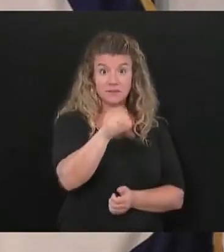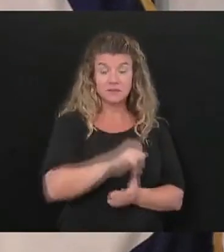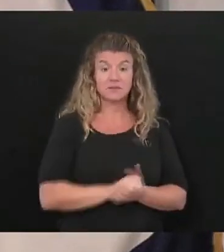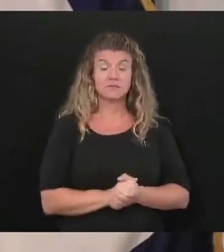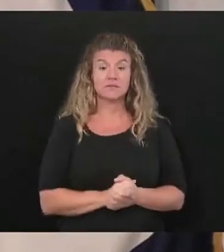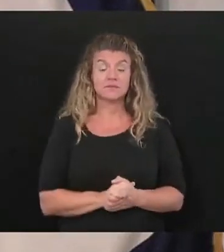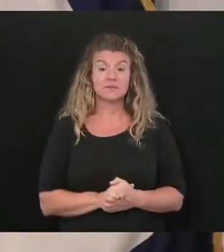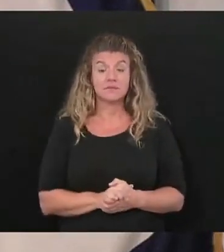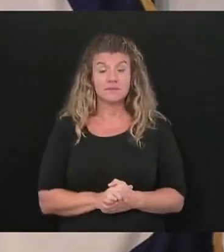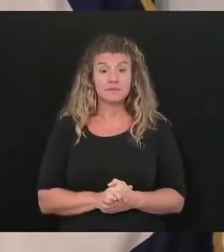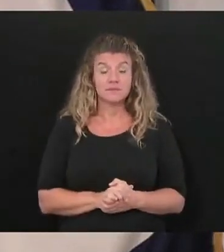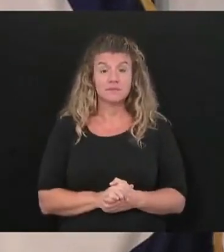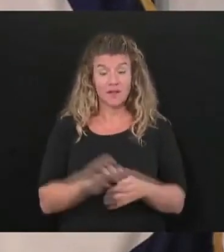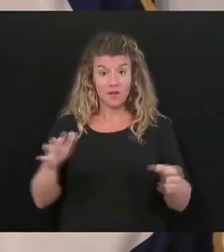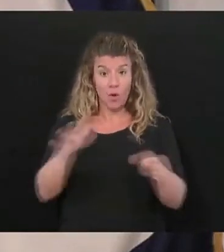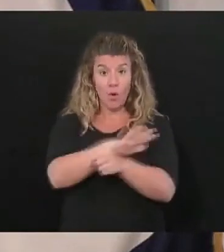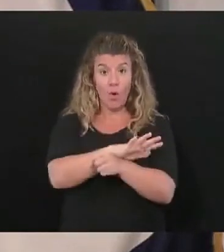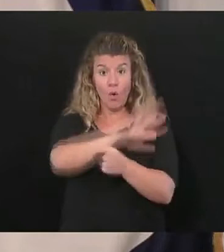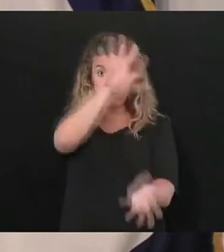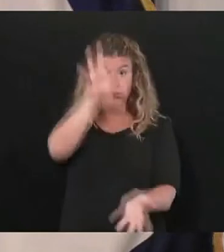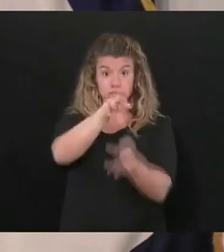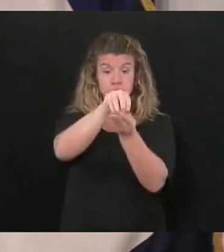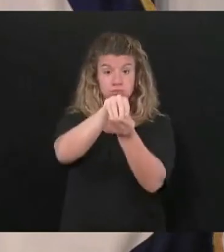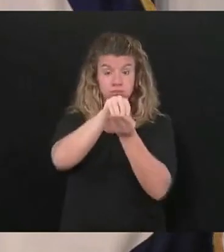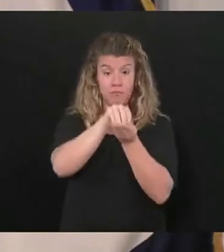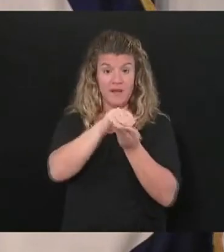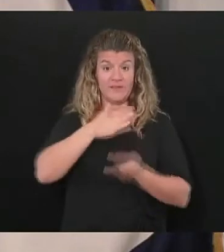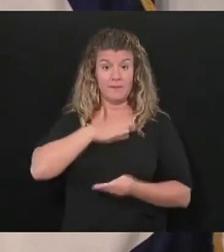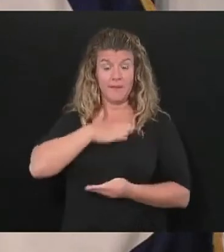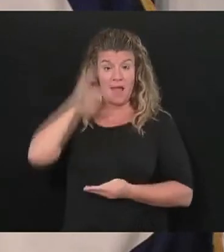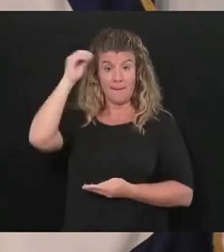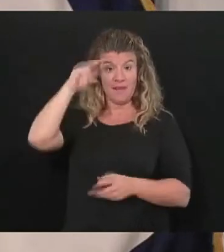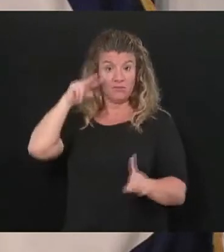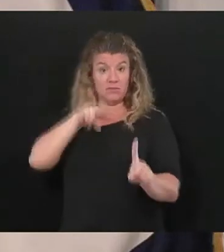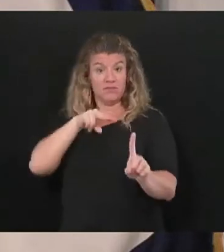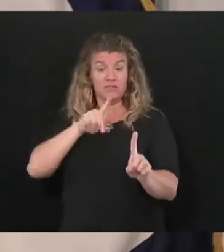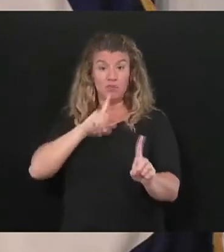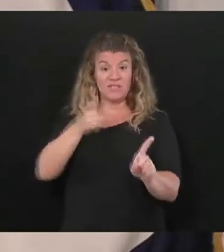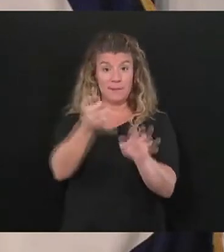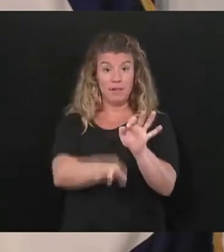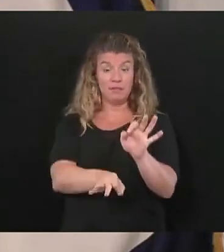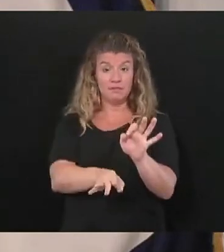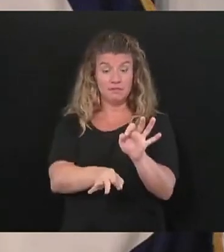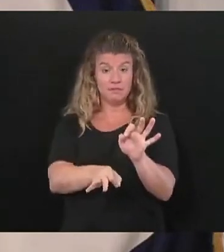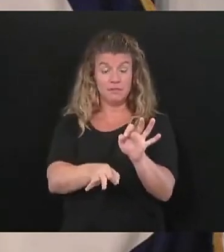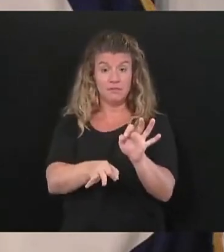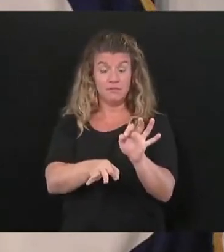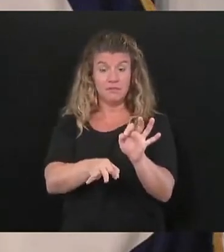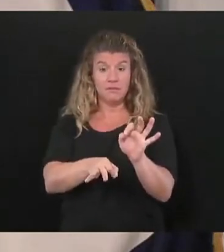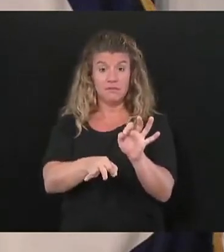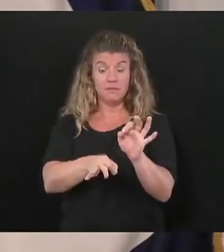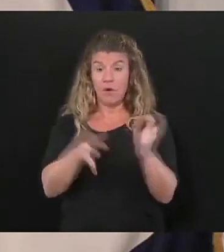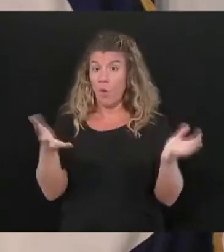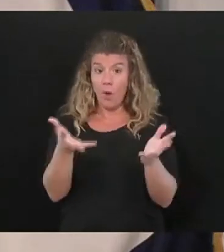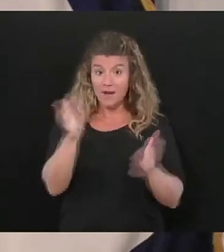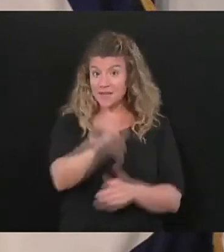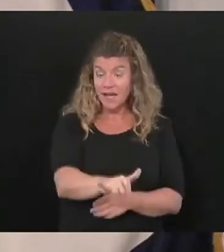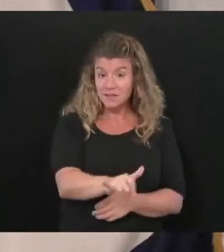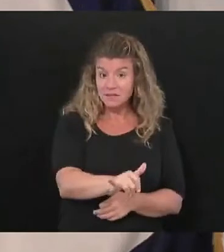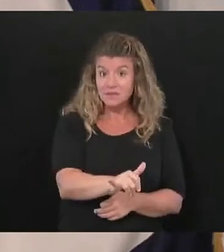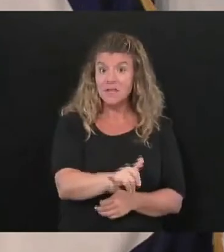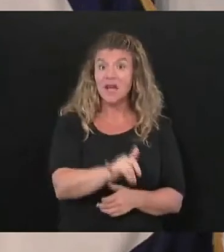the whole thing from my standpoint is just really really simple and that is we you know